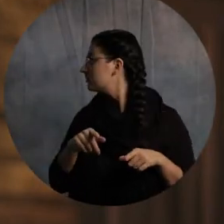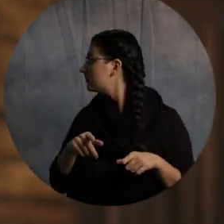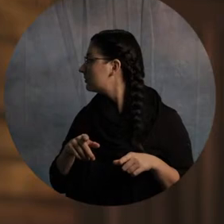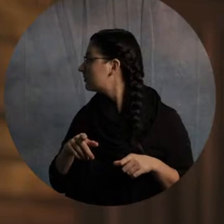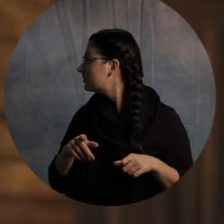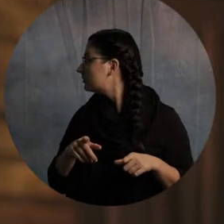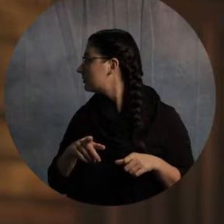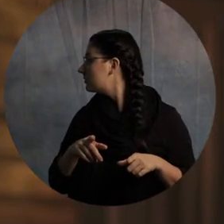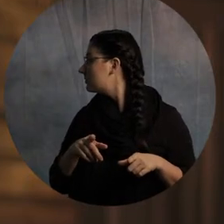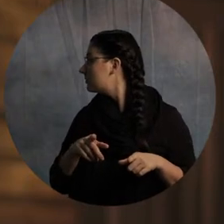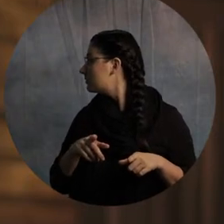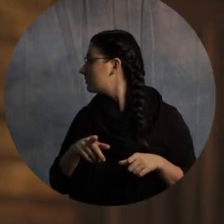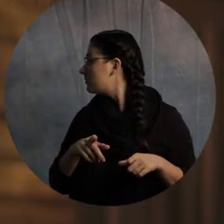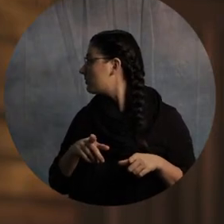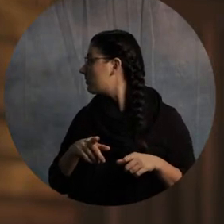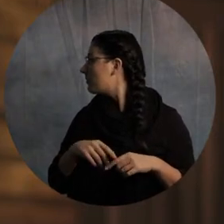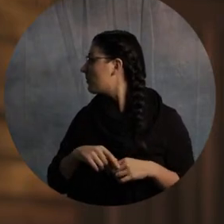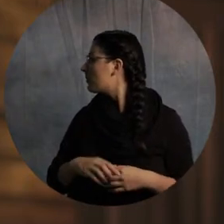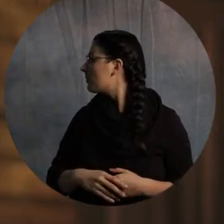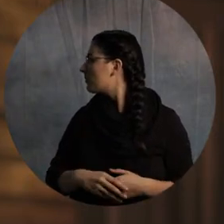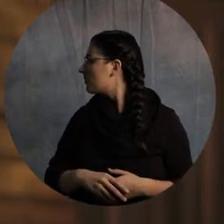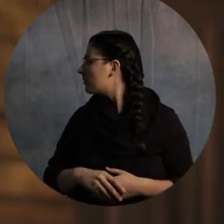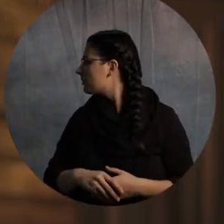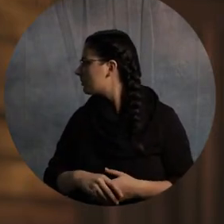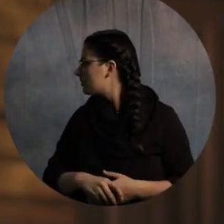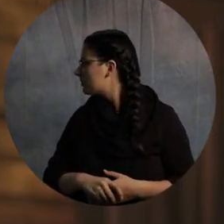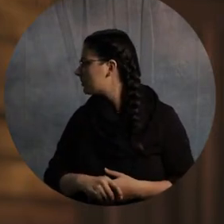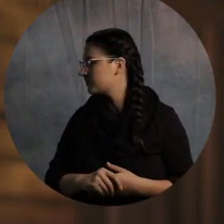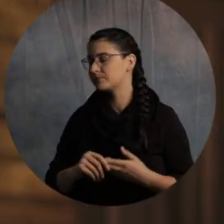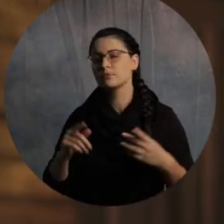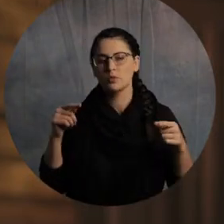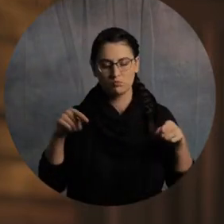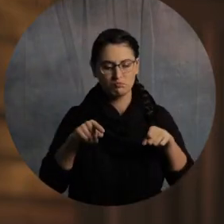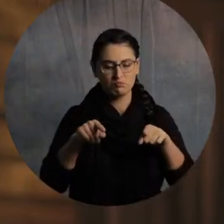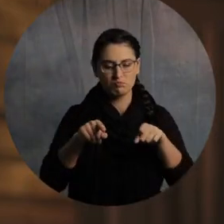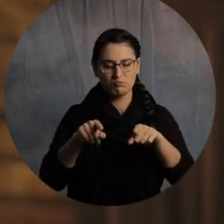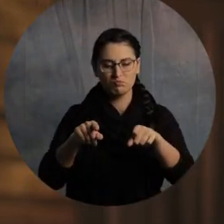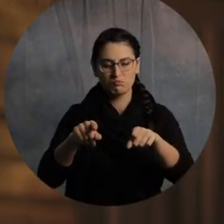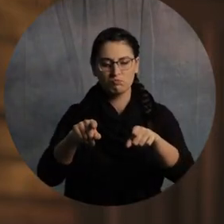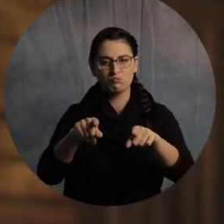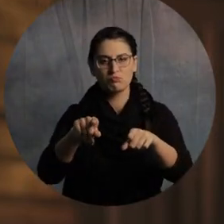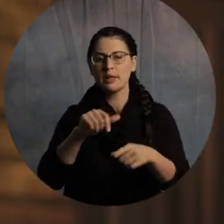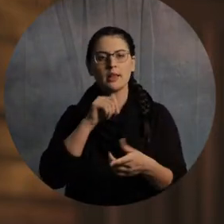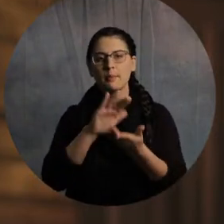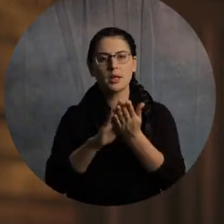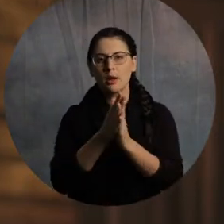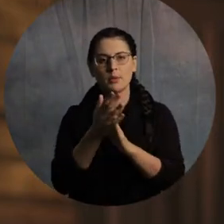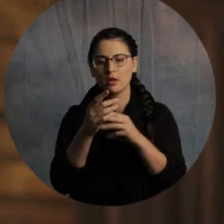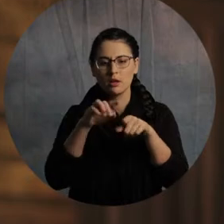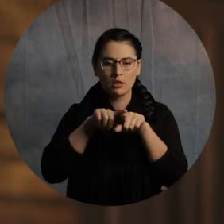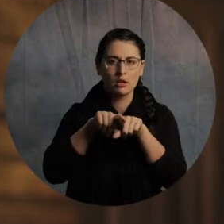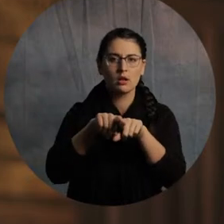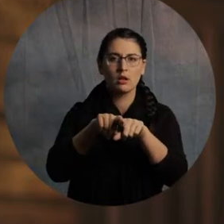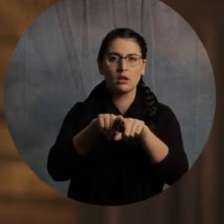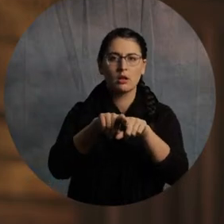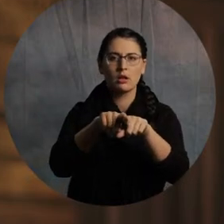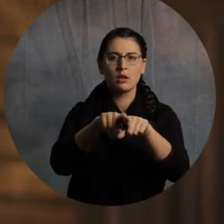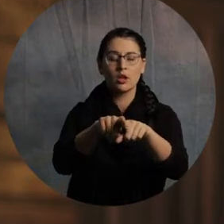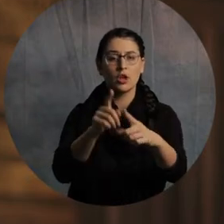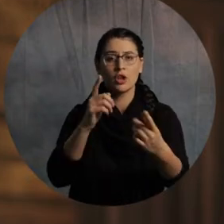and we're not really becoming an us. And the whole point of marriage is to be in us.